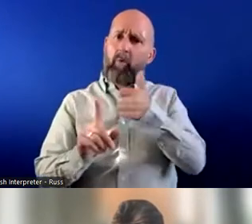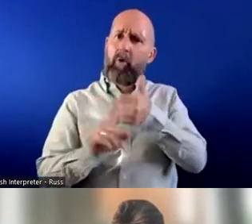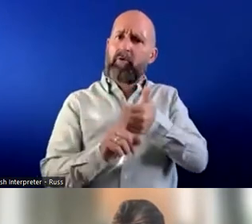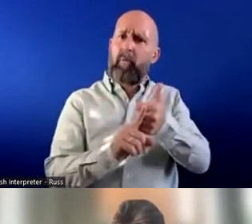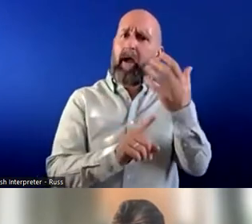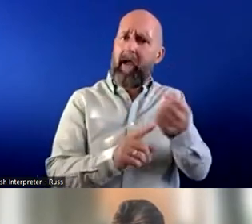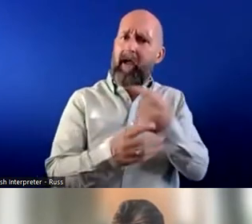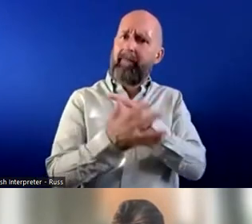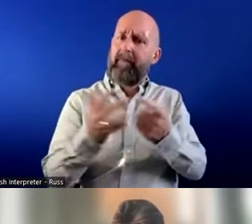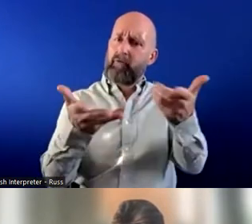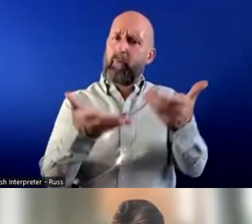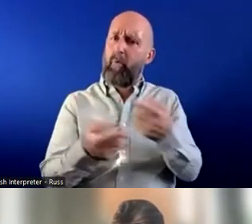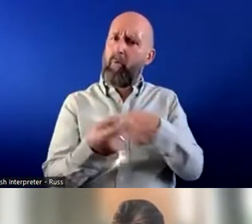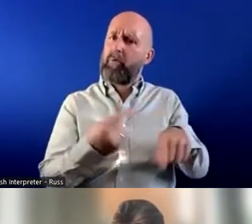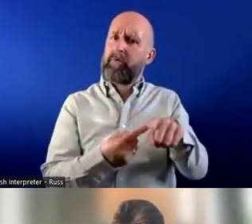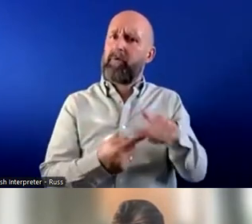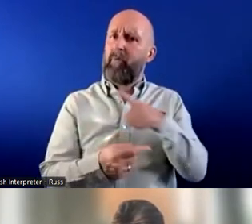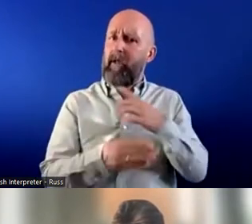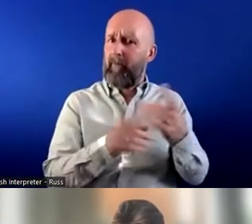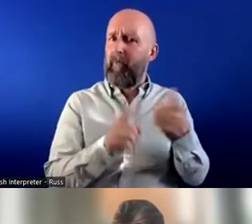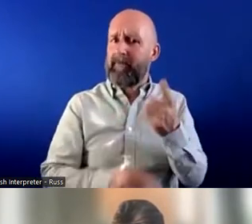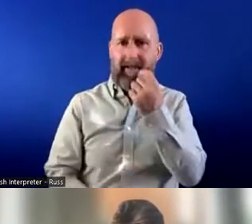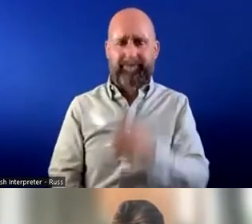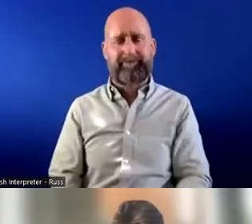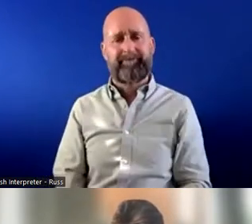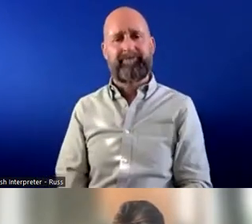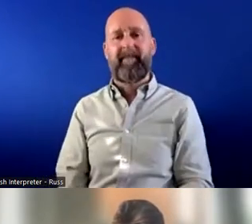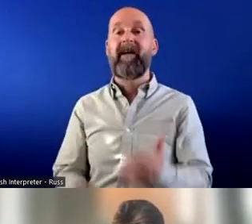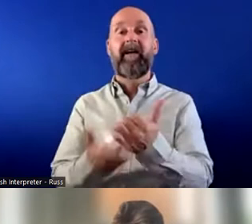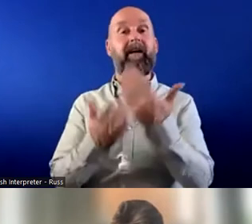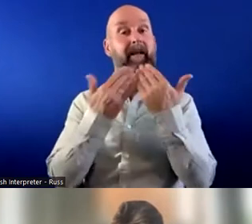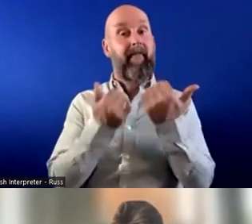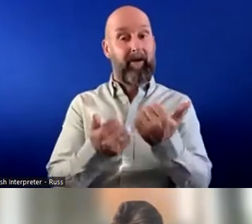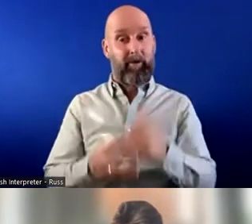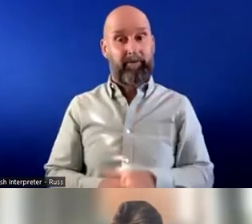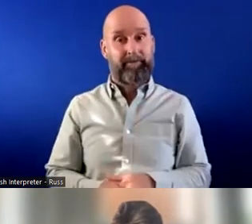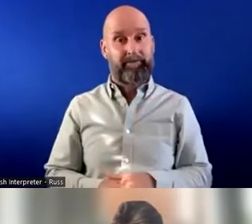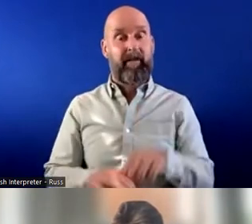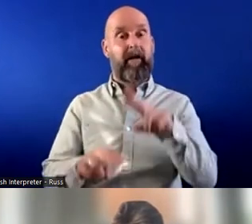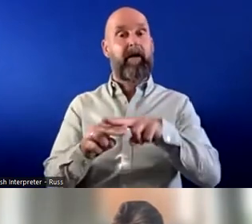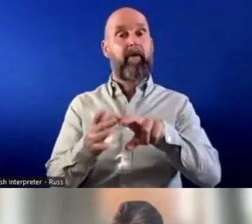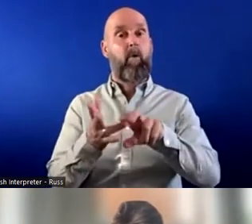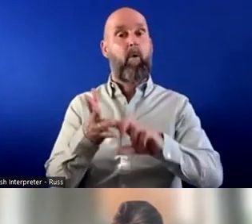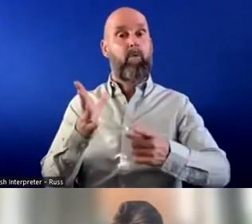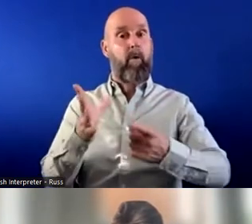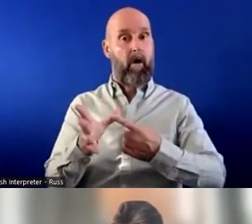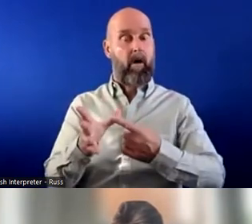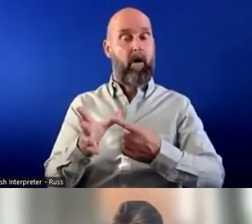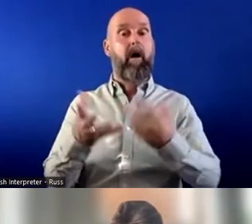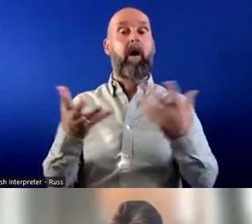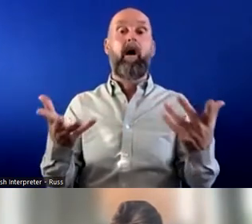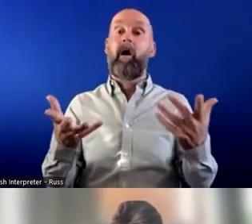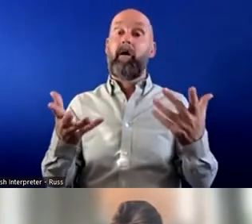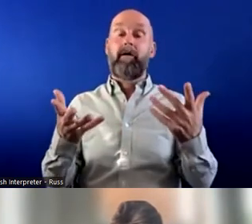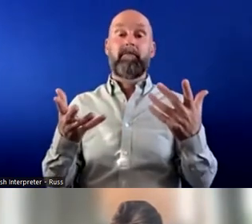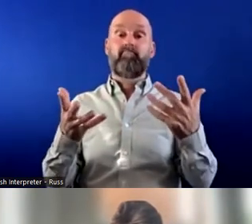itself can provide yourselves as employers brilliant thank you um Fiona I'm going to have to draw proceedings